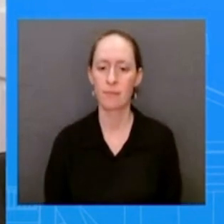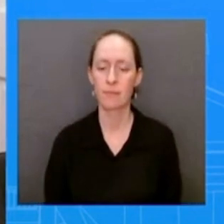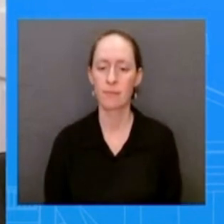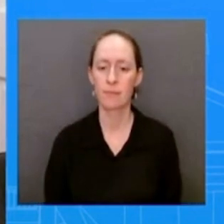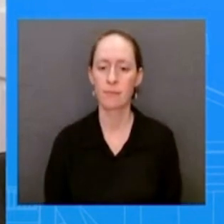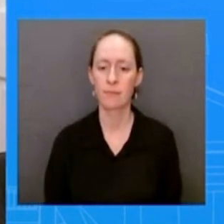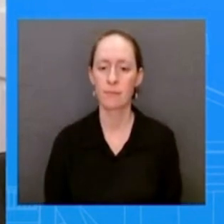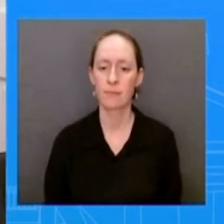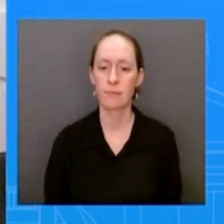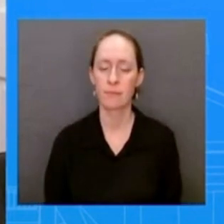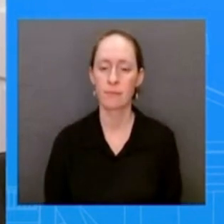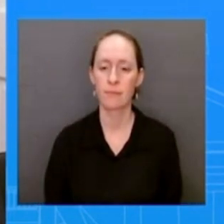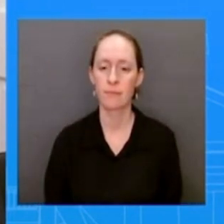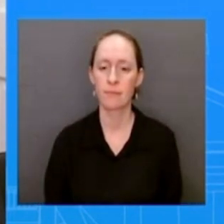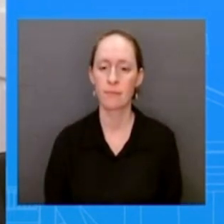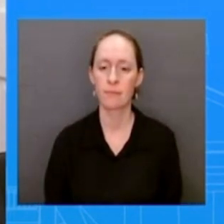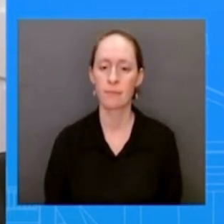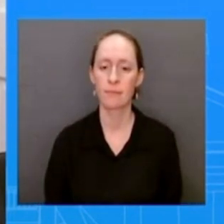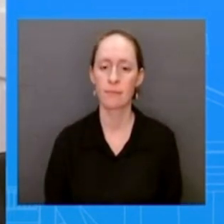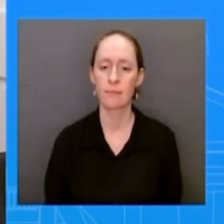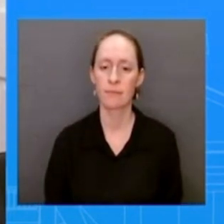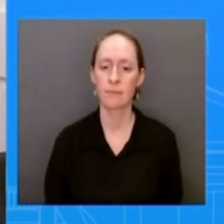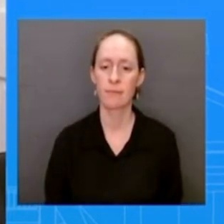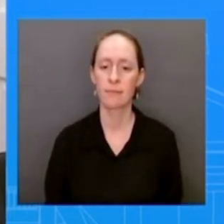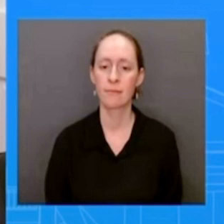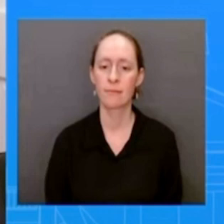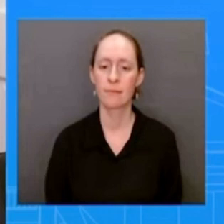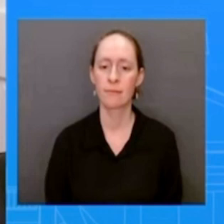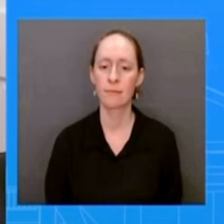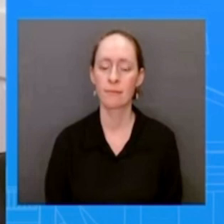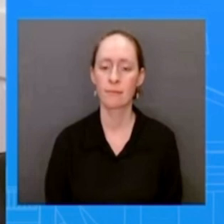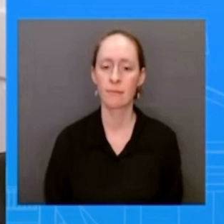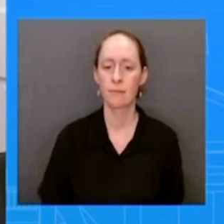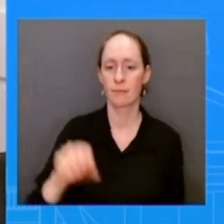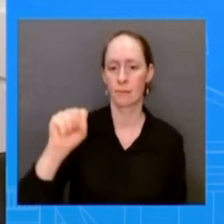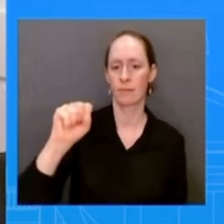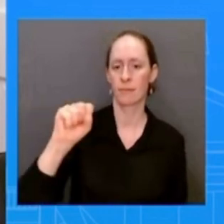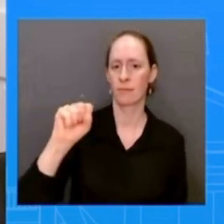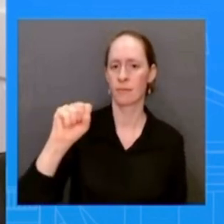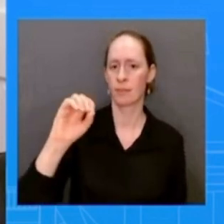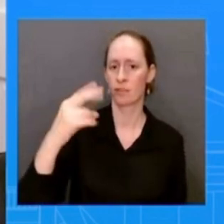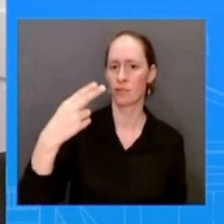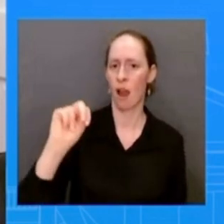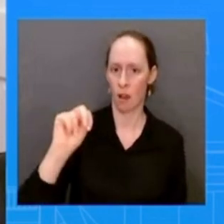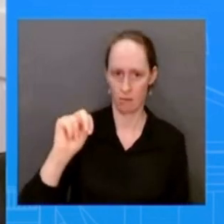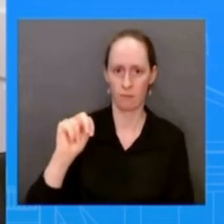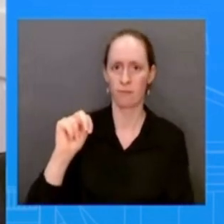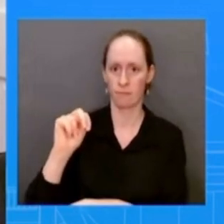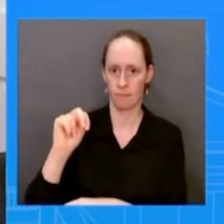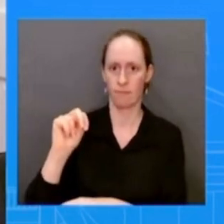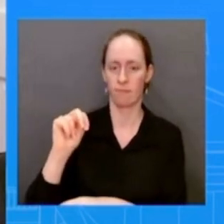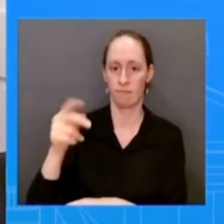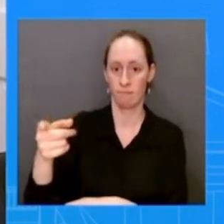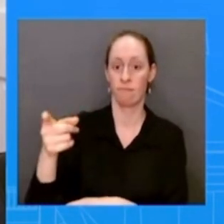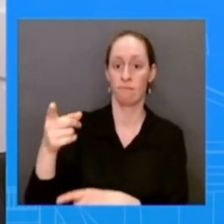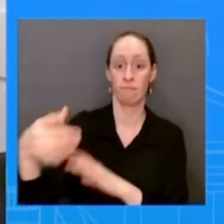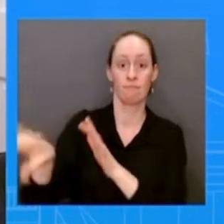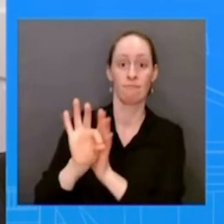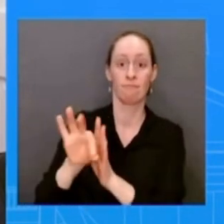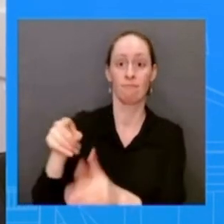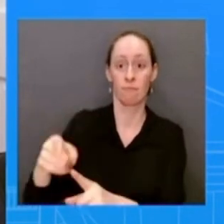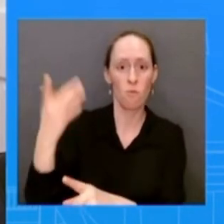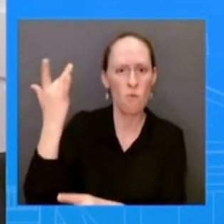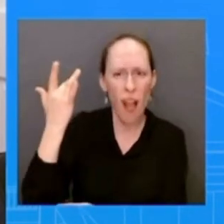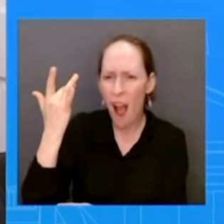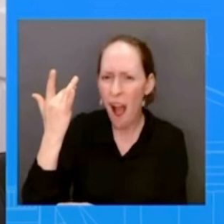unrelenting dishonest and cruel attacks she calls it a sad day for our country when our democracy when